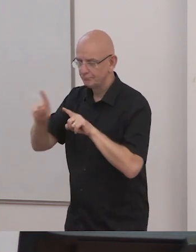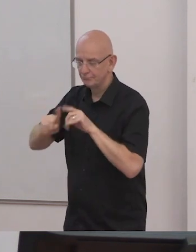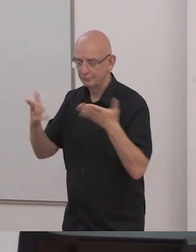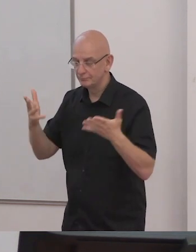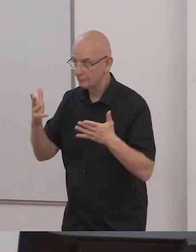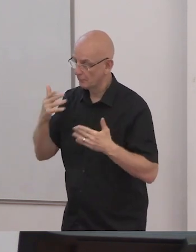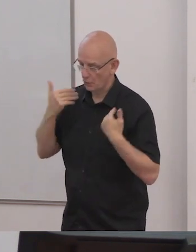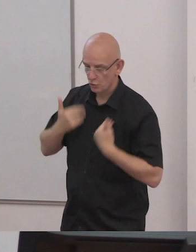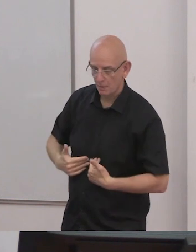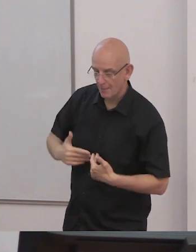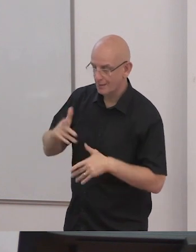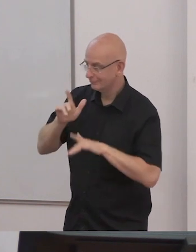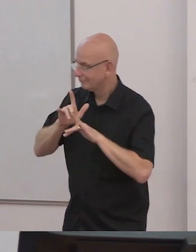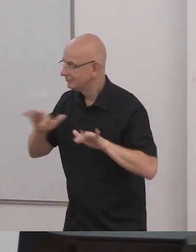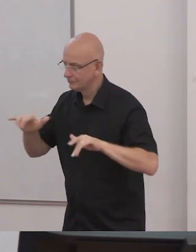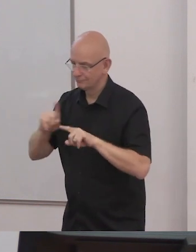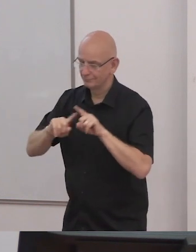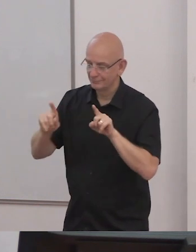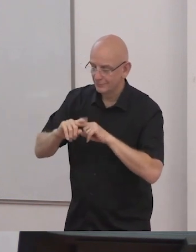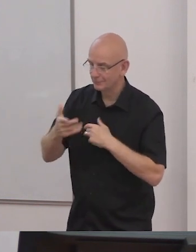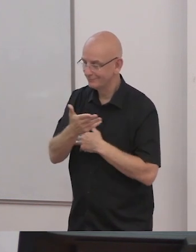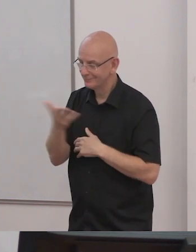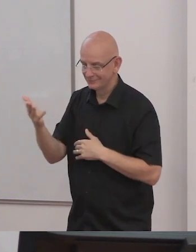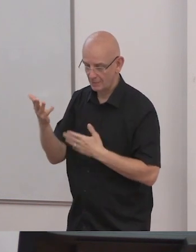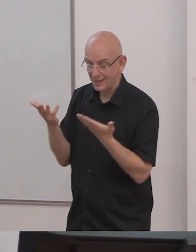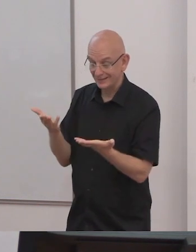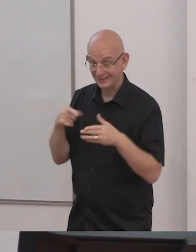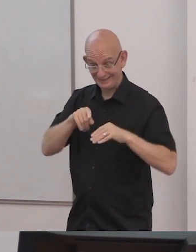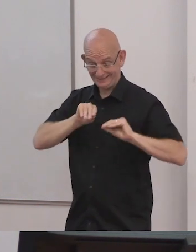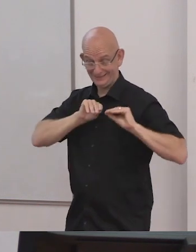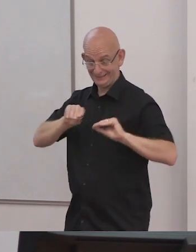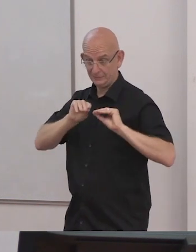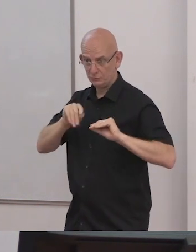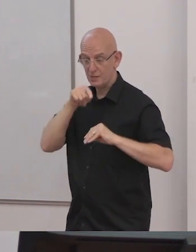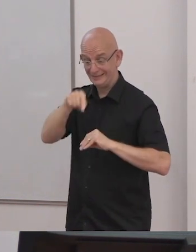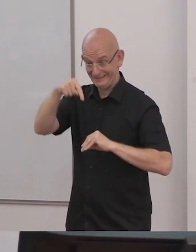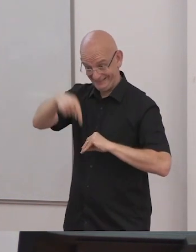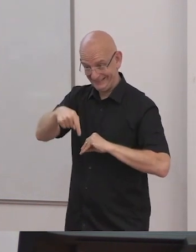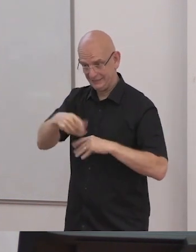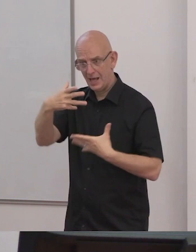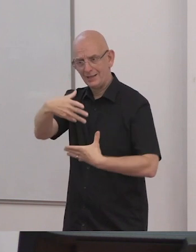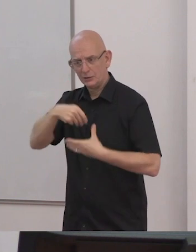legality and practices of inclusion in the teacher education